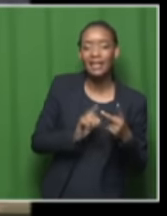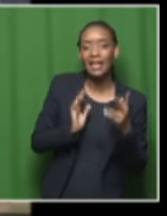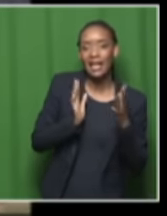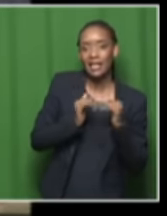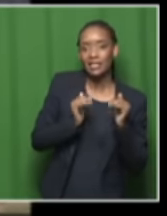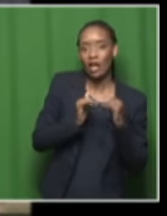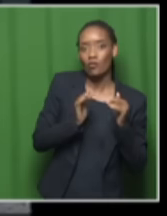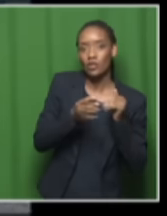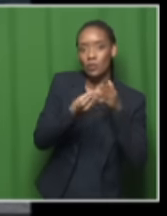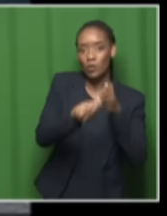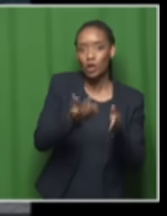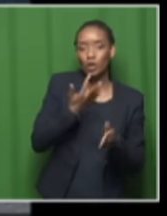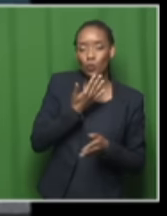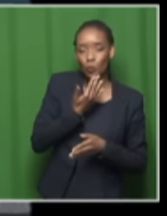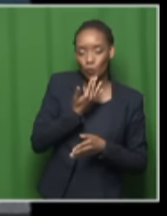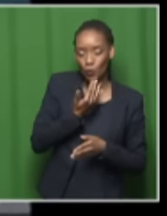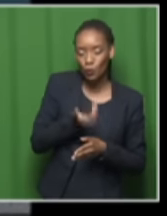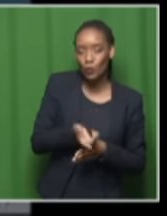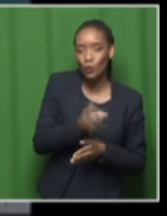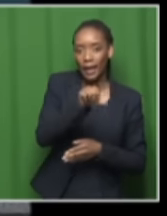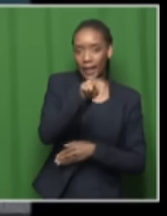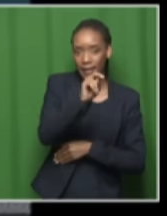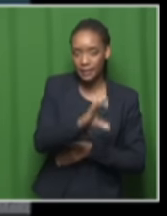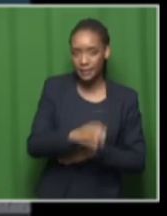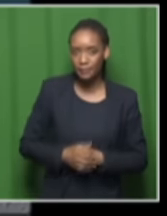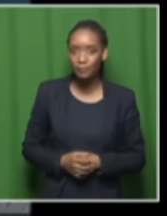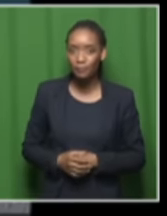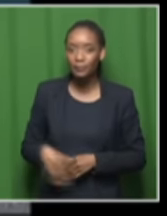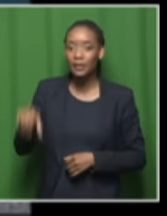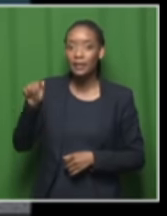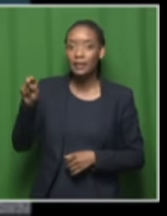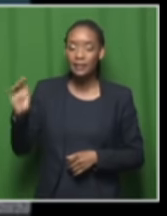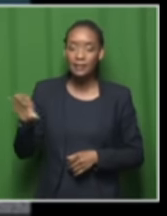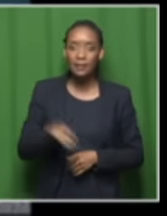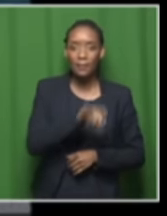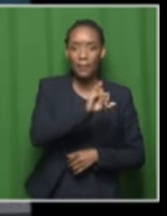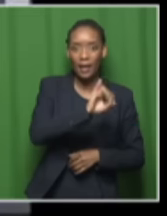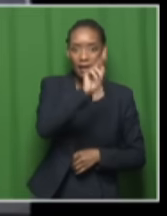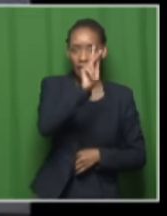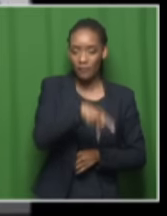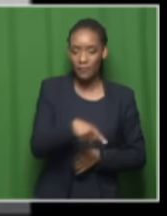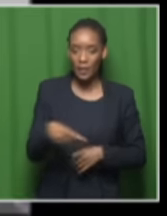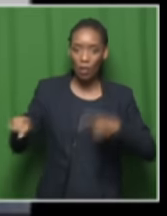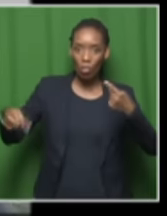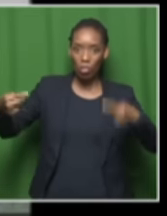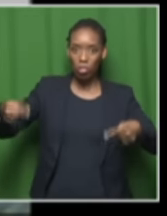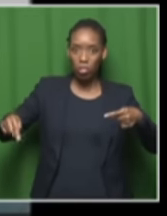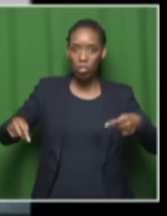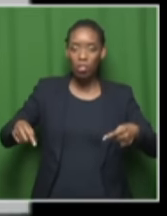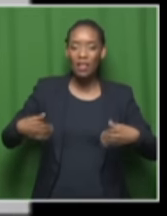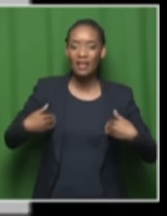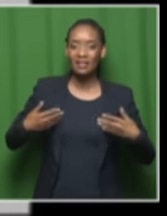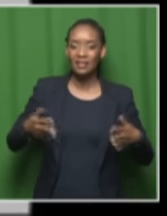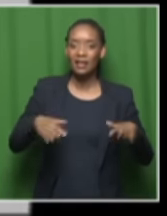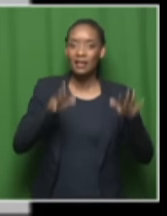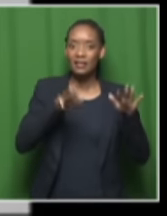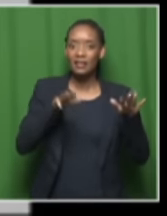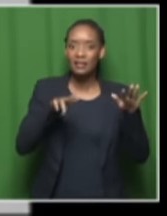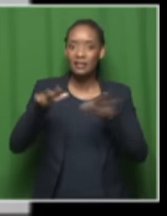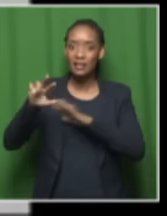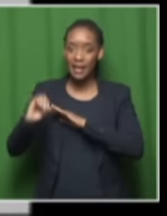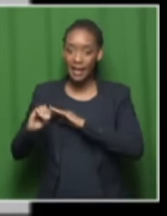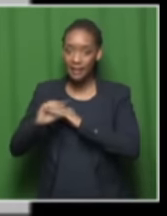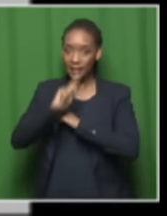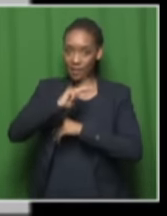the tensions between the anc and the ifp which had begun in the 1980s in kwazulu